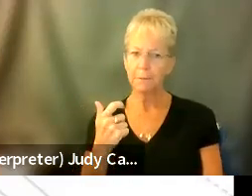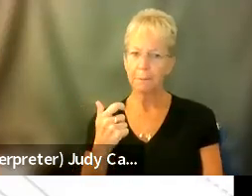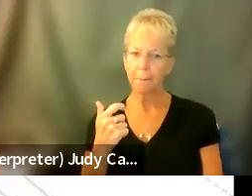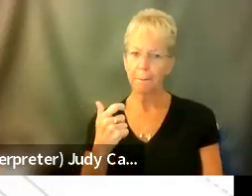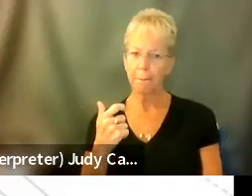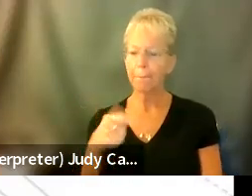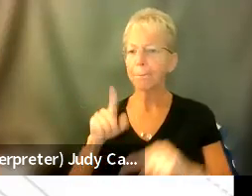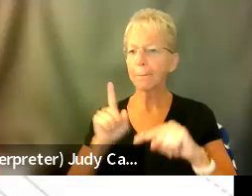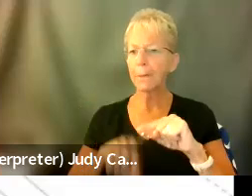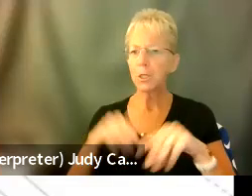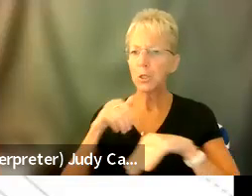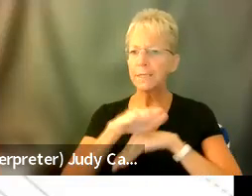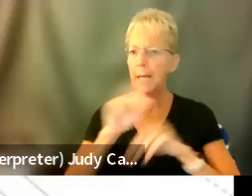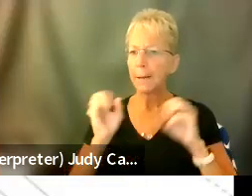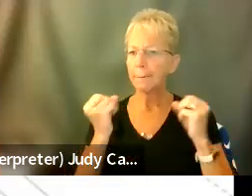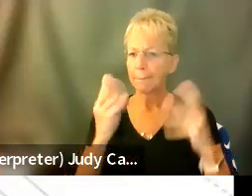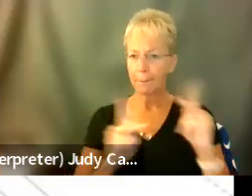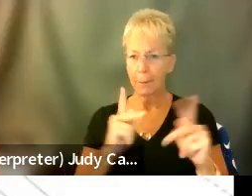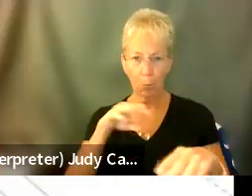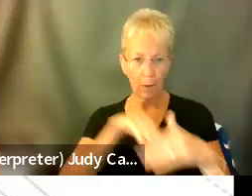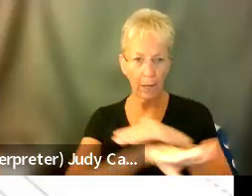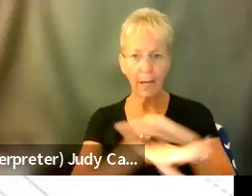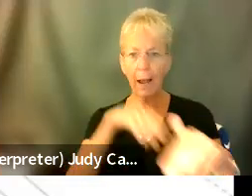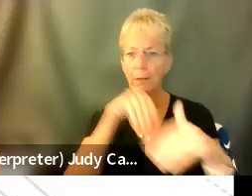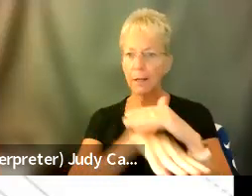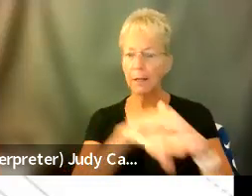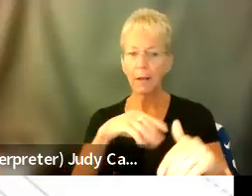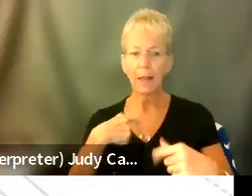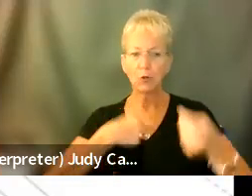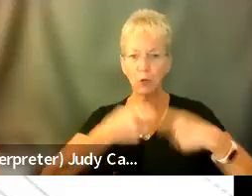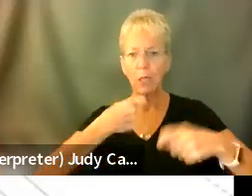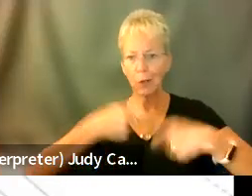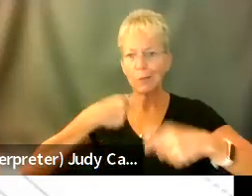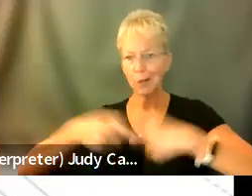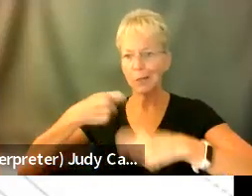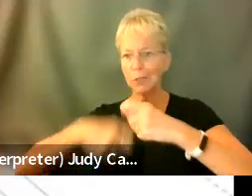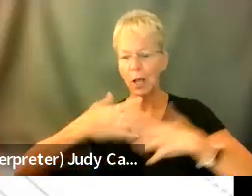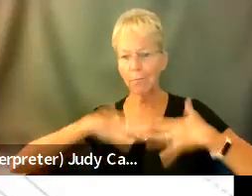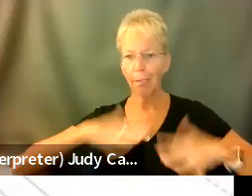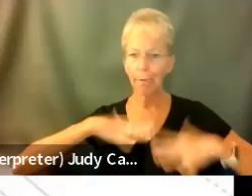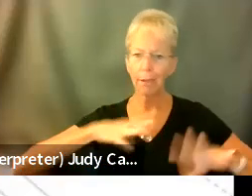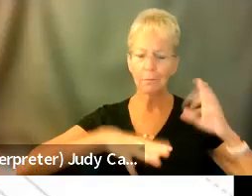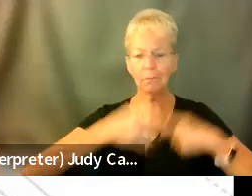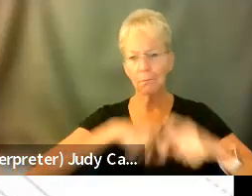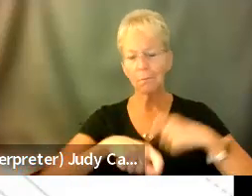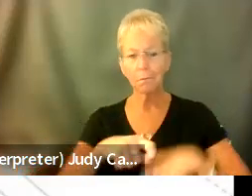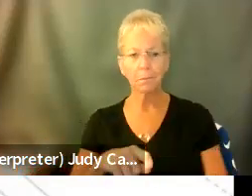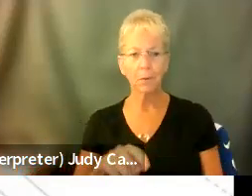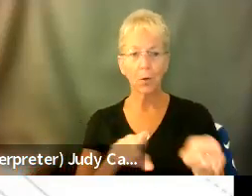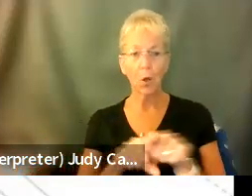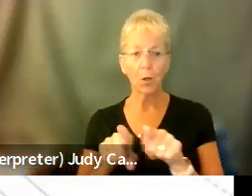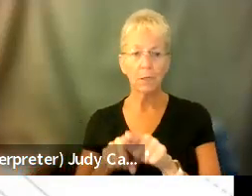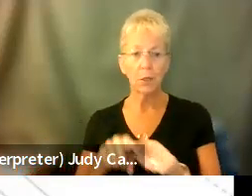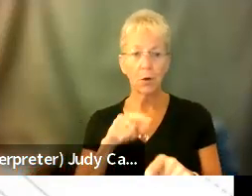they couldn't send as many people in and out and they had, because they had to change every time they went in and out. And they were also low